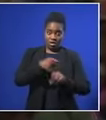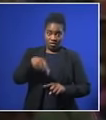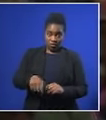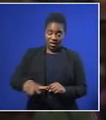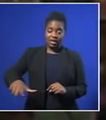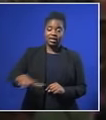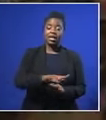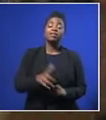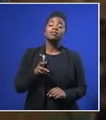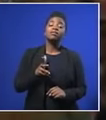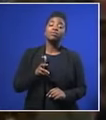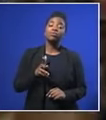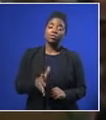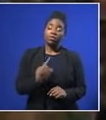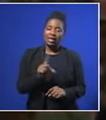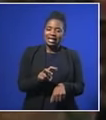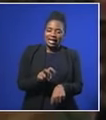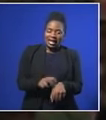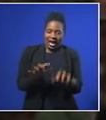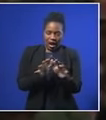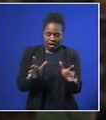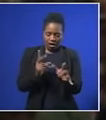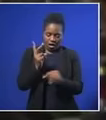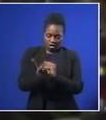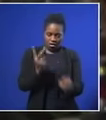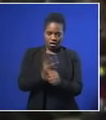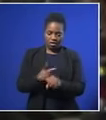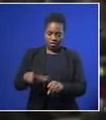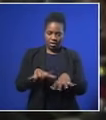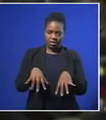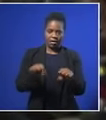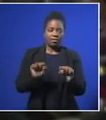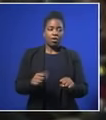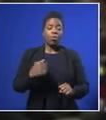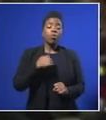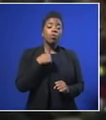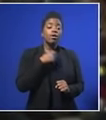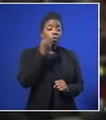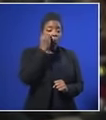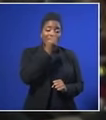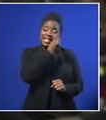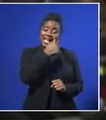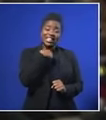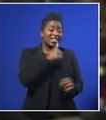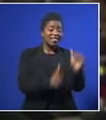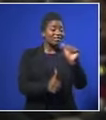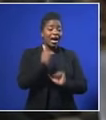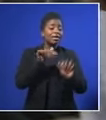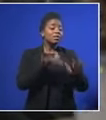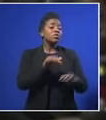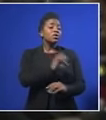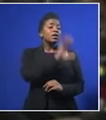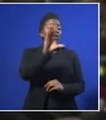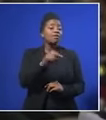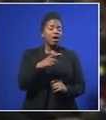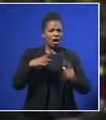we need to repossess our land. We as Khoisan are the first people of this country. We need